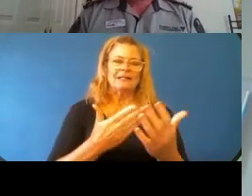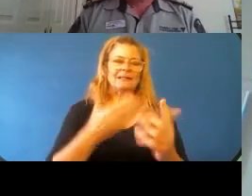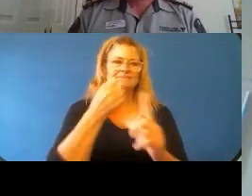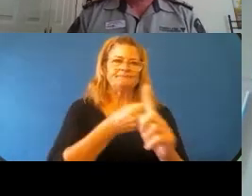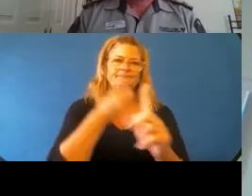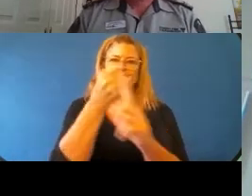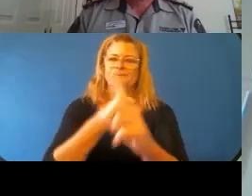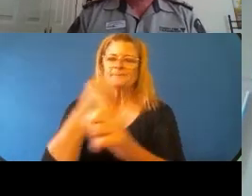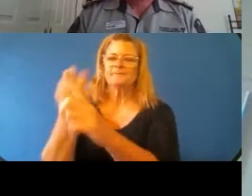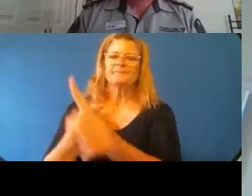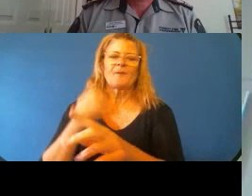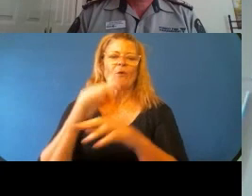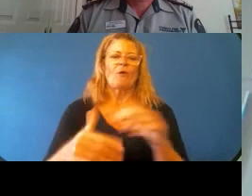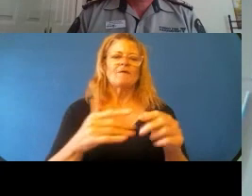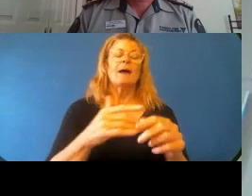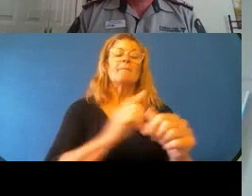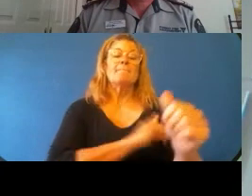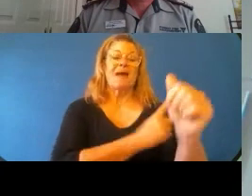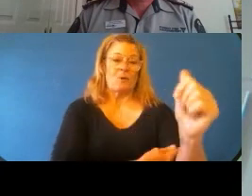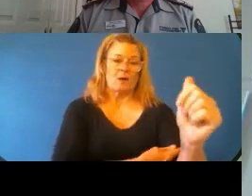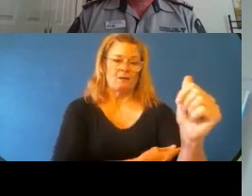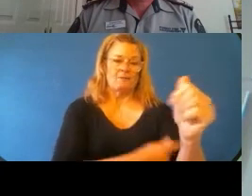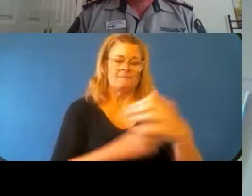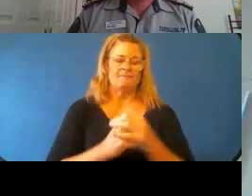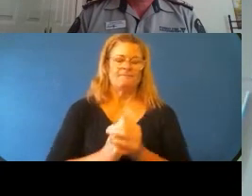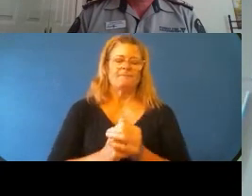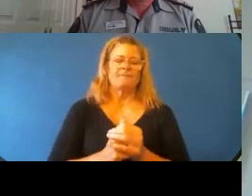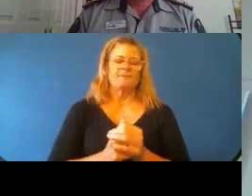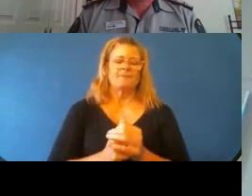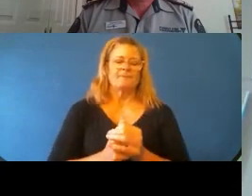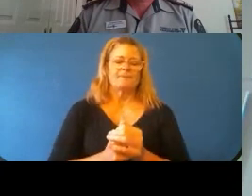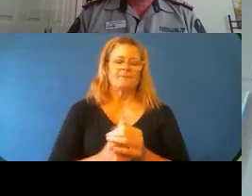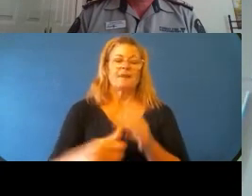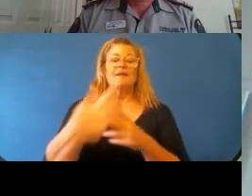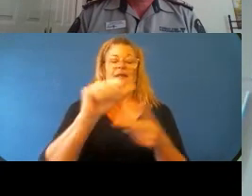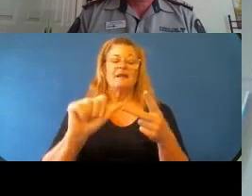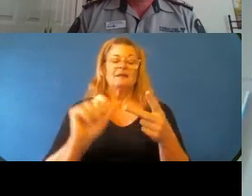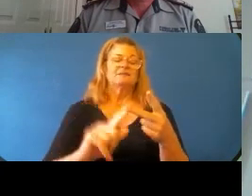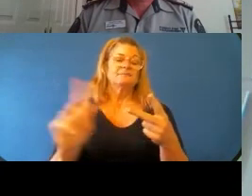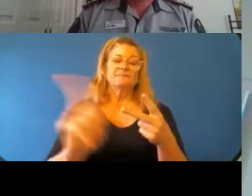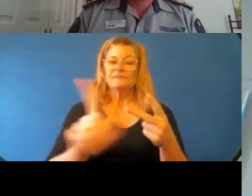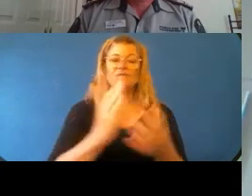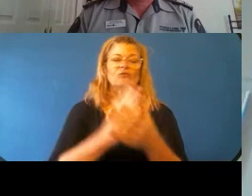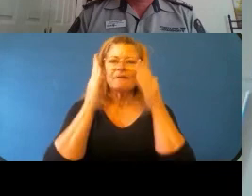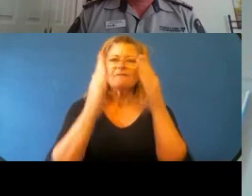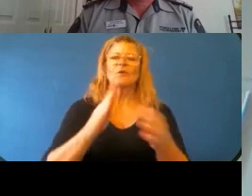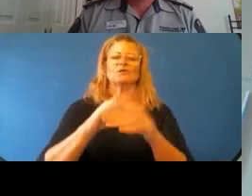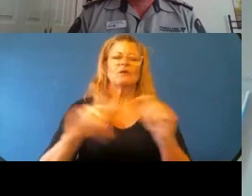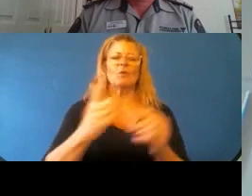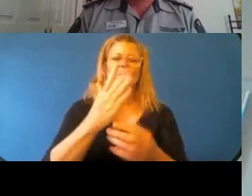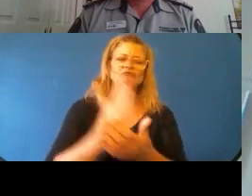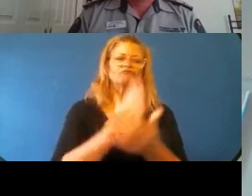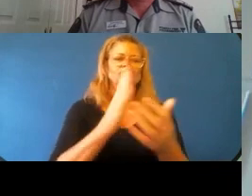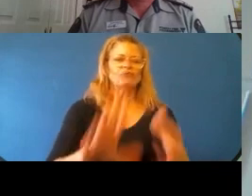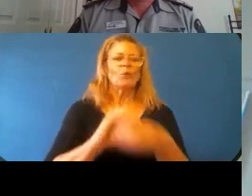And that comes into then, I think probably the next thing is to really focus on what is it that traditional owners and First Nations people are